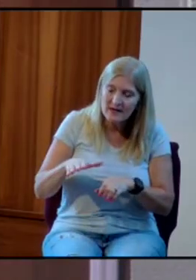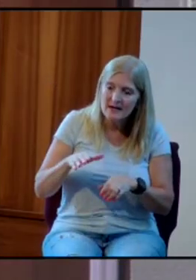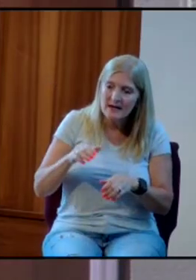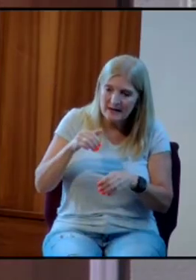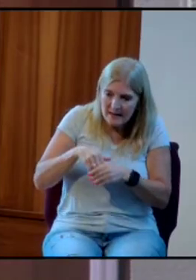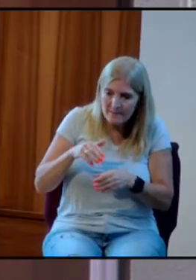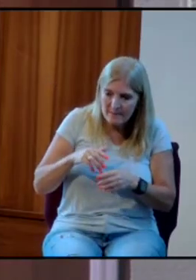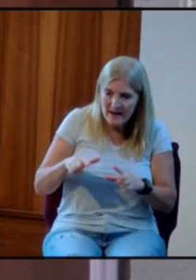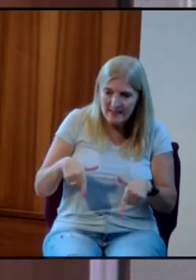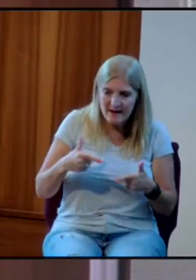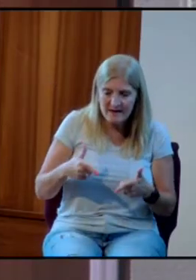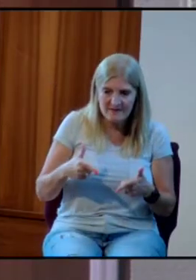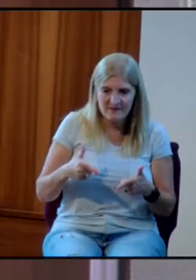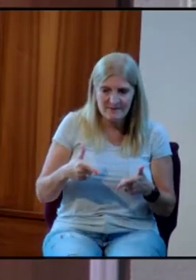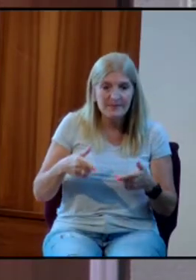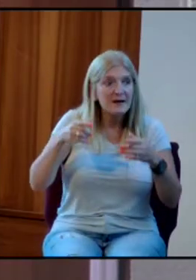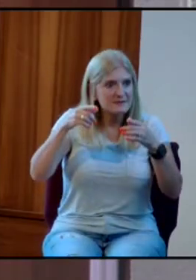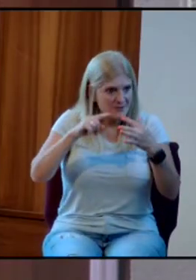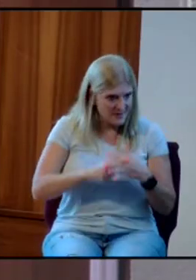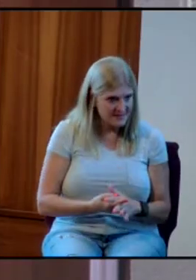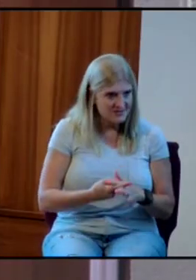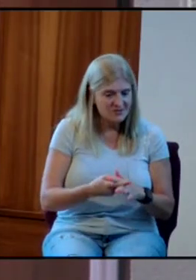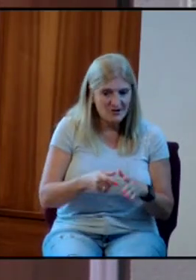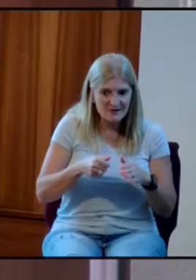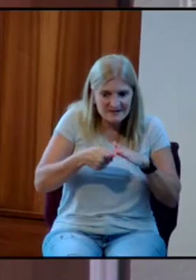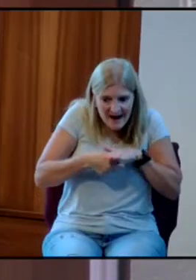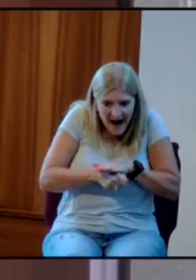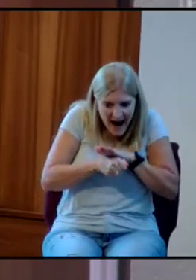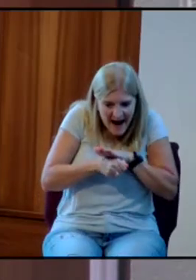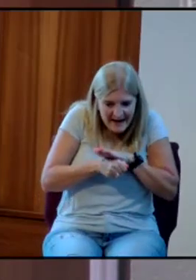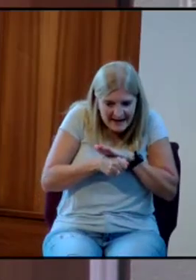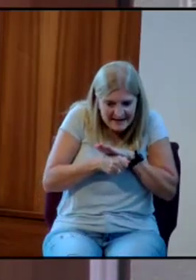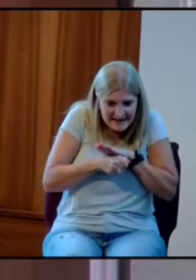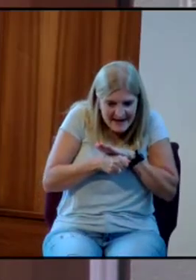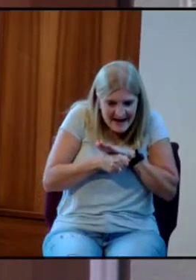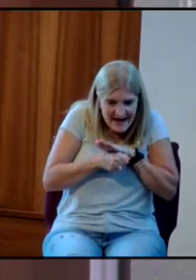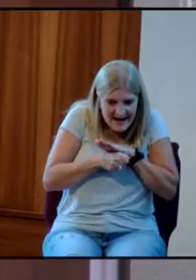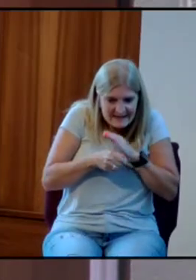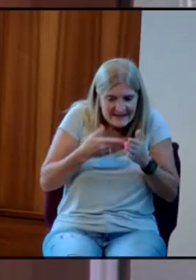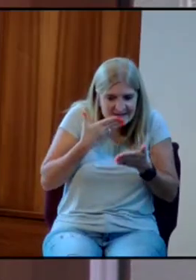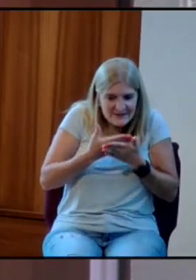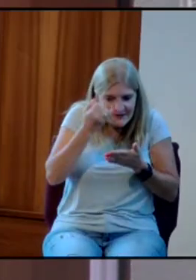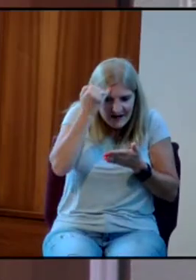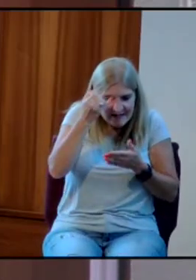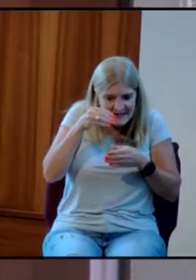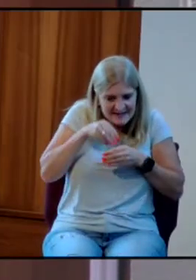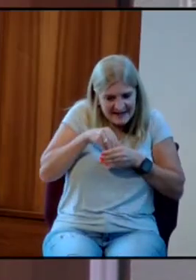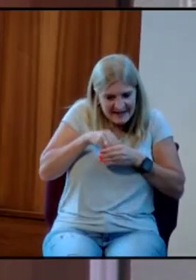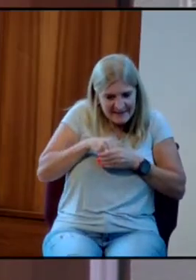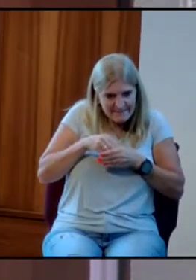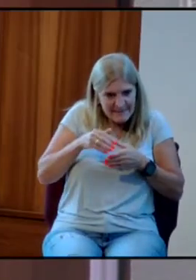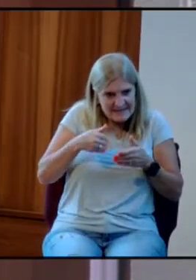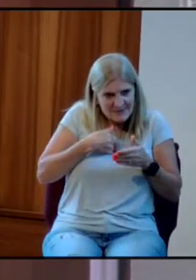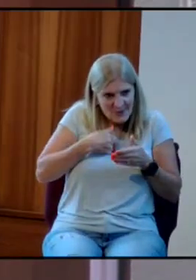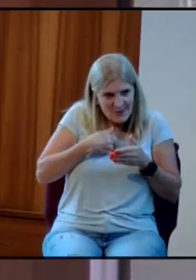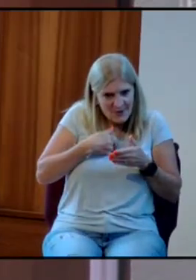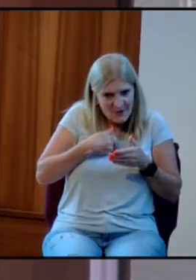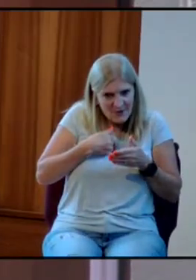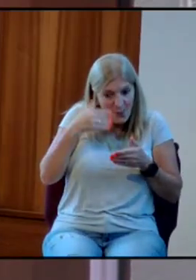hiding God's good ideas in my soul because they affect the kind of life I live.